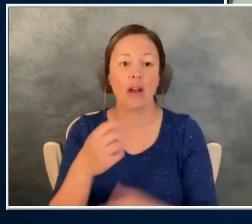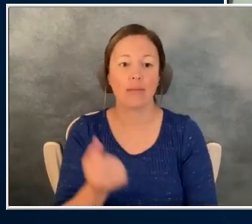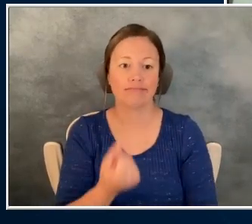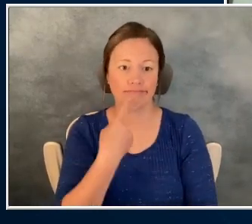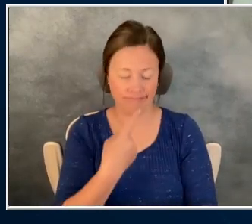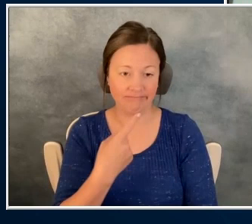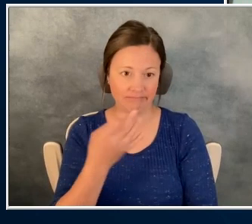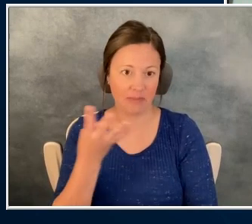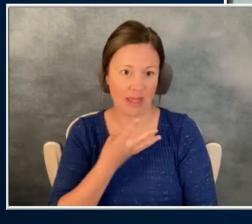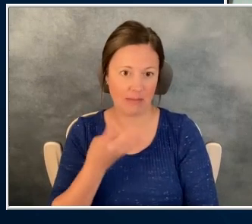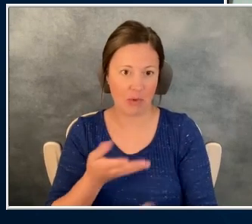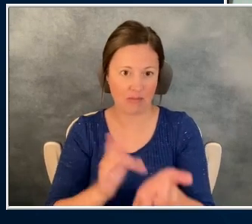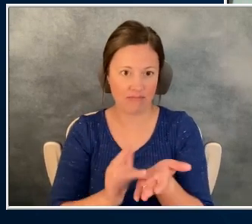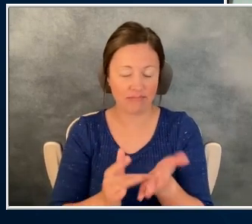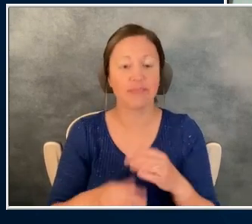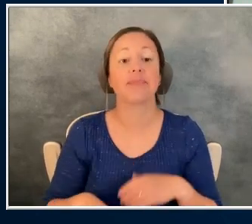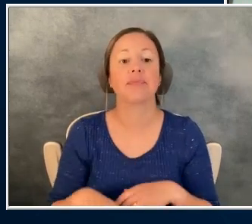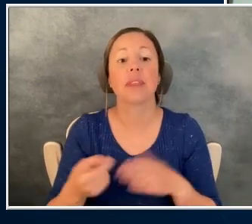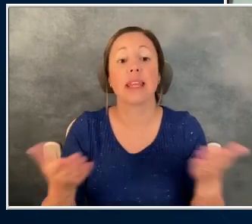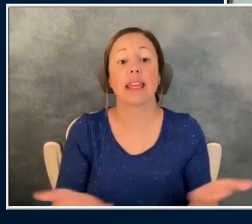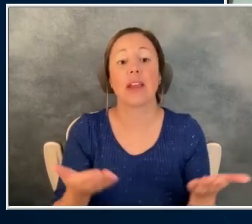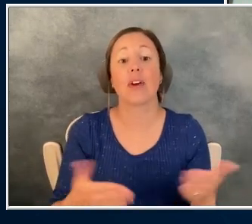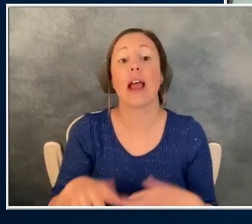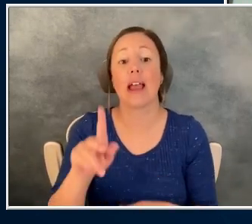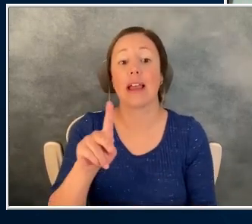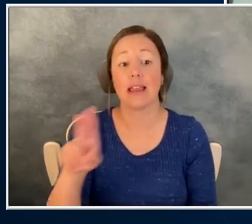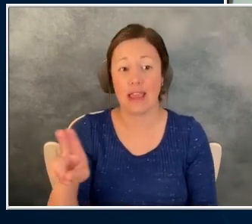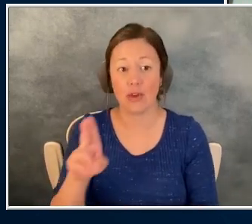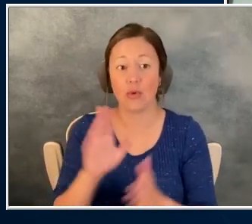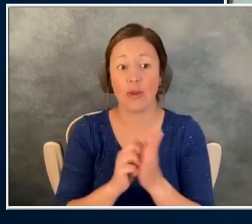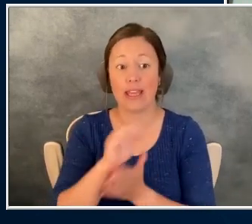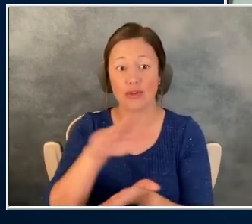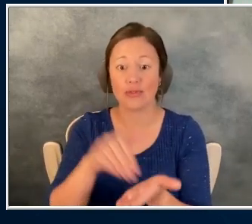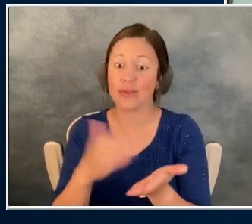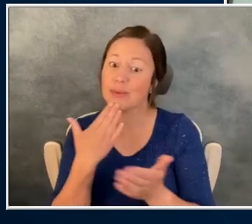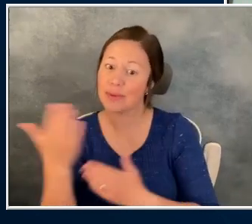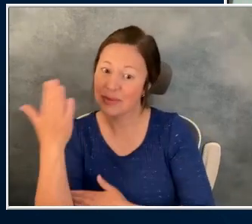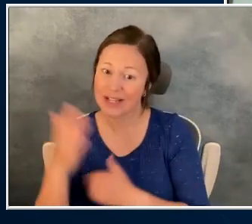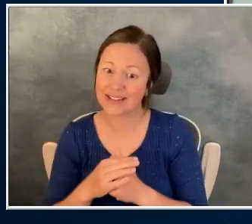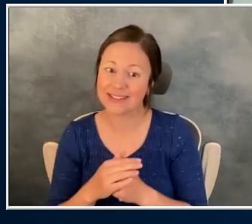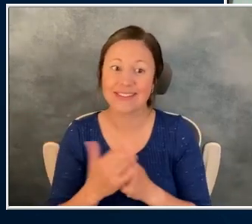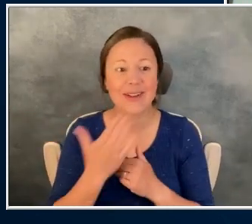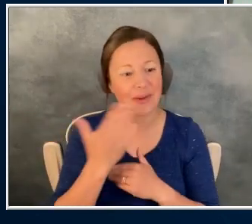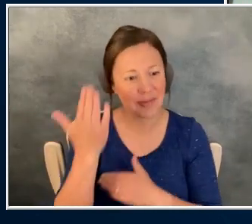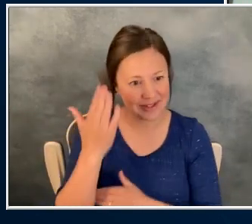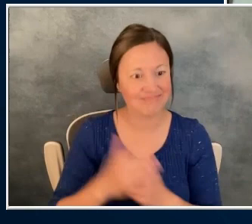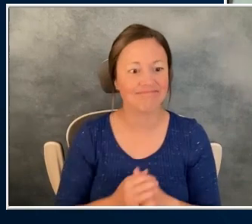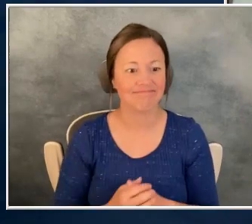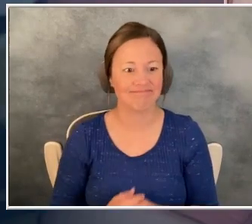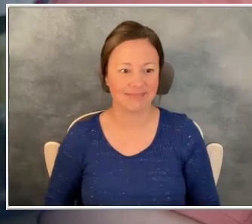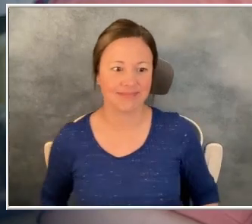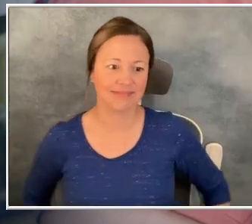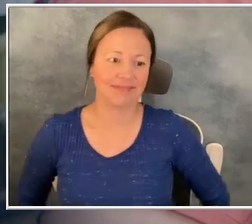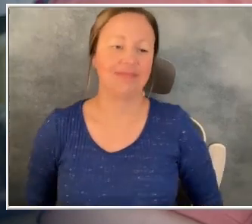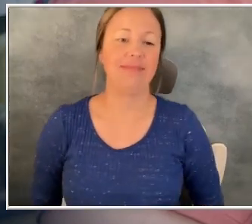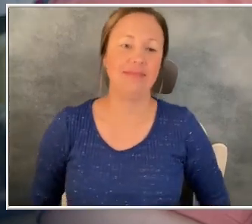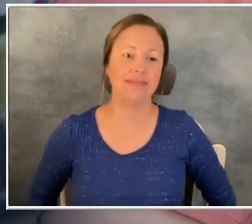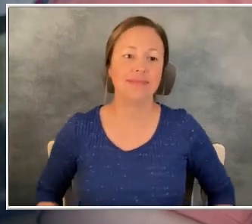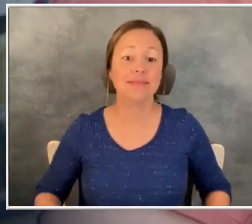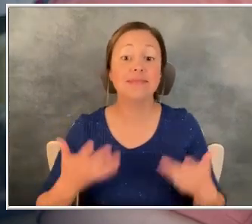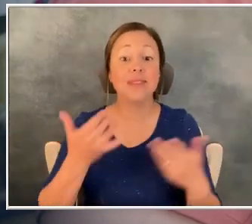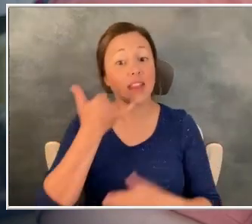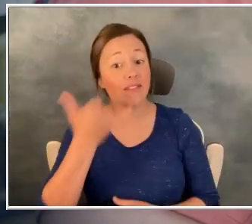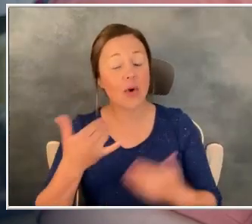at the University of Kansas Cancer Center. Good morning to you. Good morning. And joining us by phone is